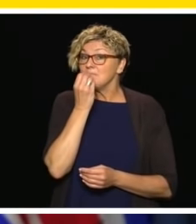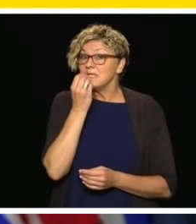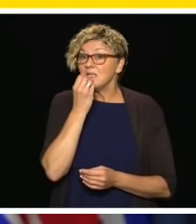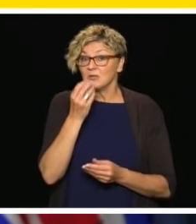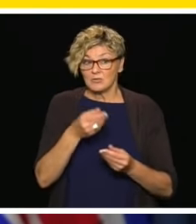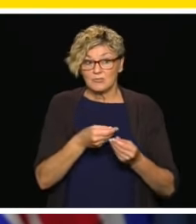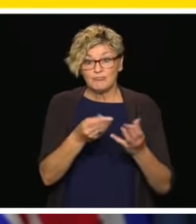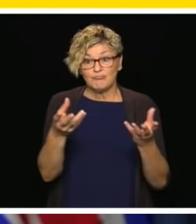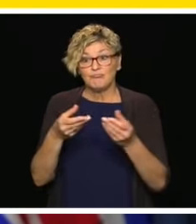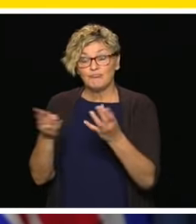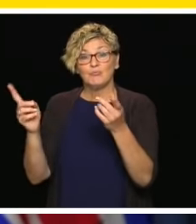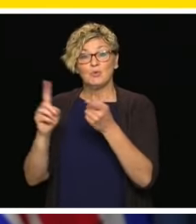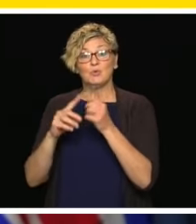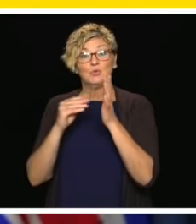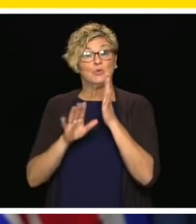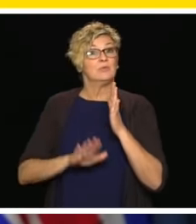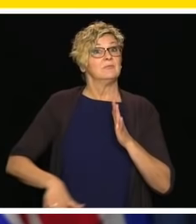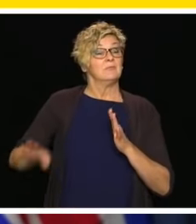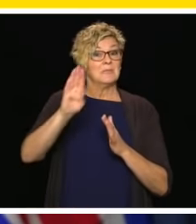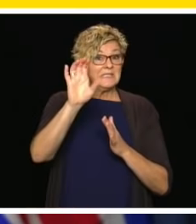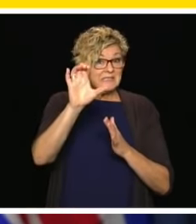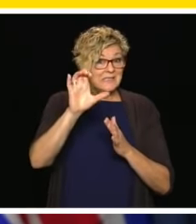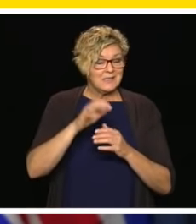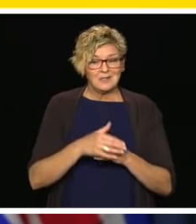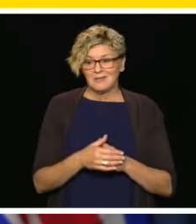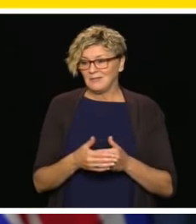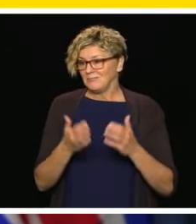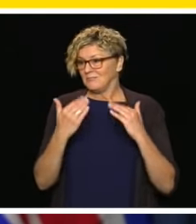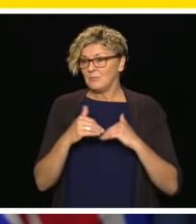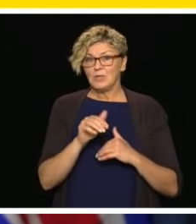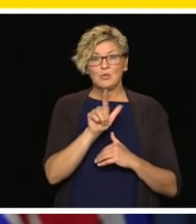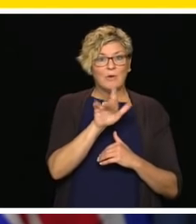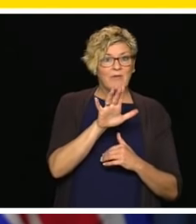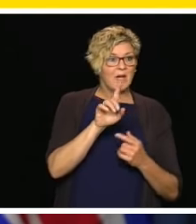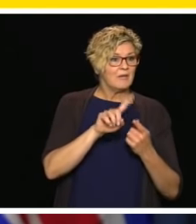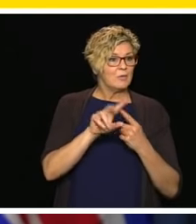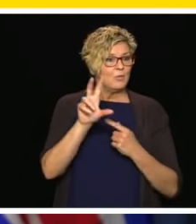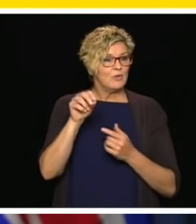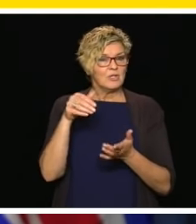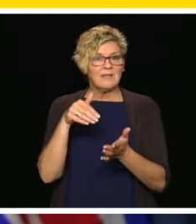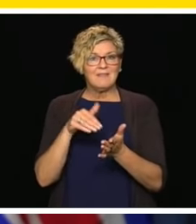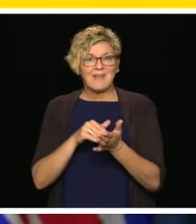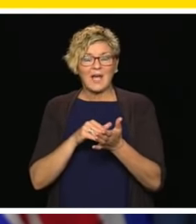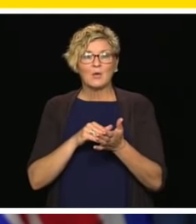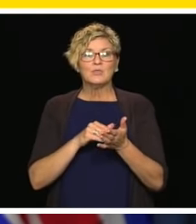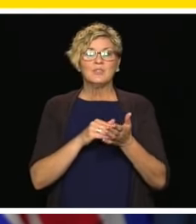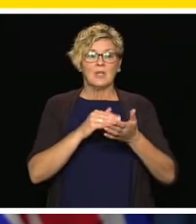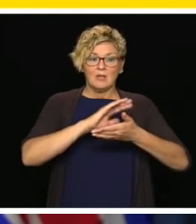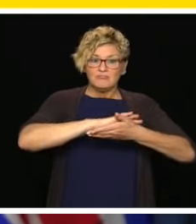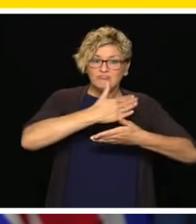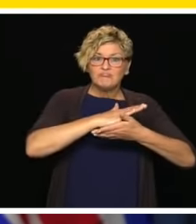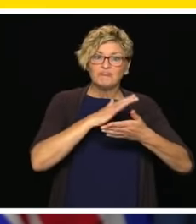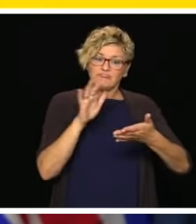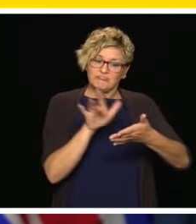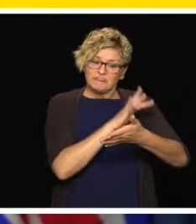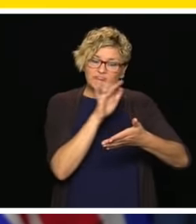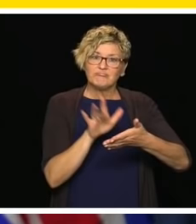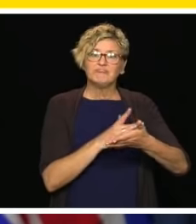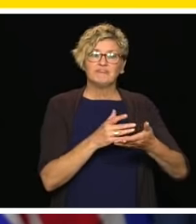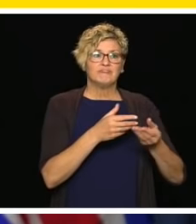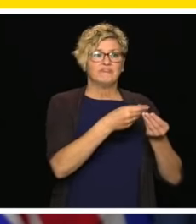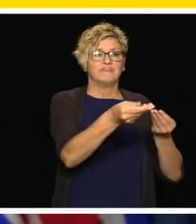Columbia is incredible. To have distributed something like 25,000 to 30,000 devices for kids who